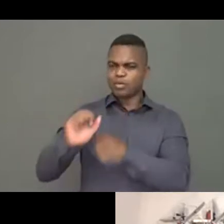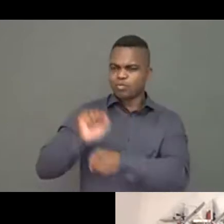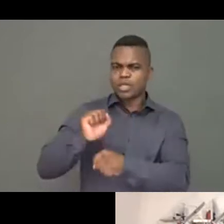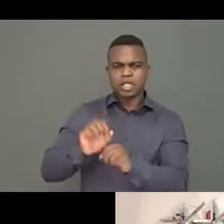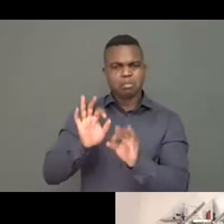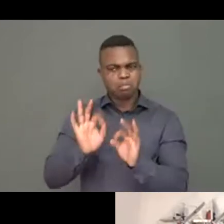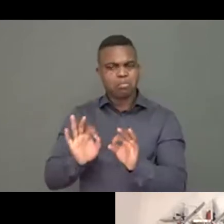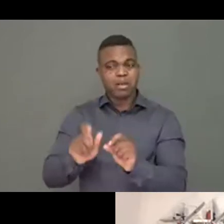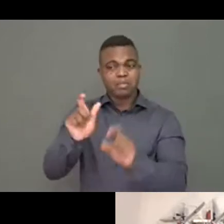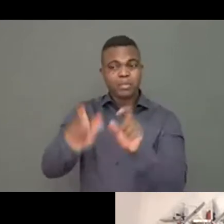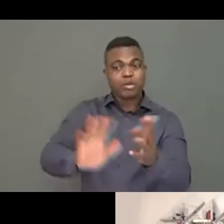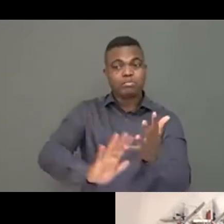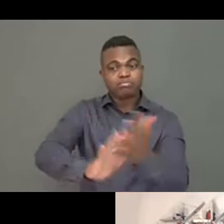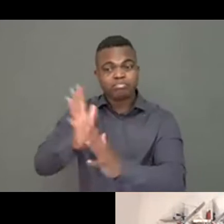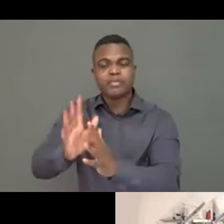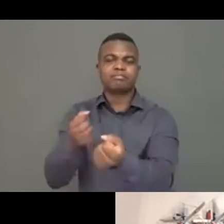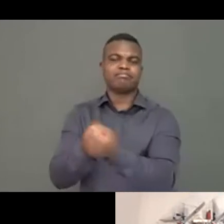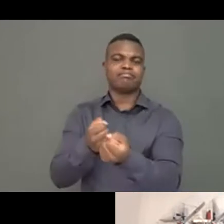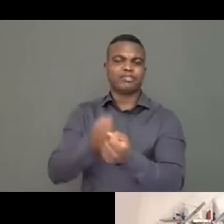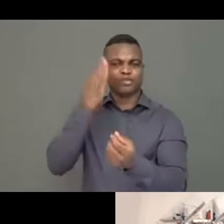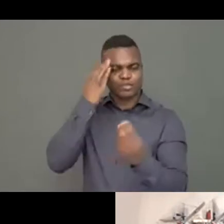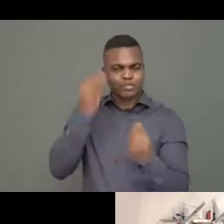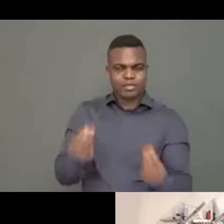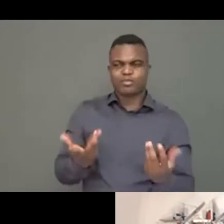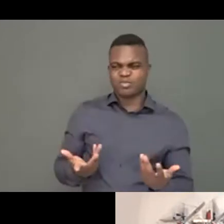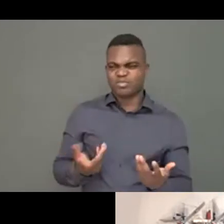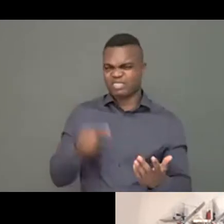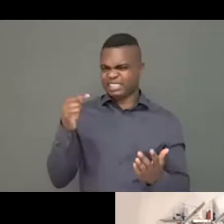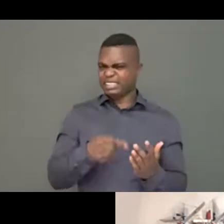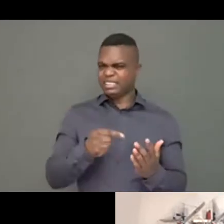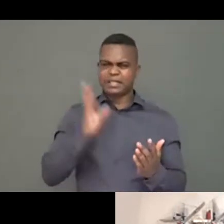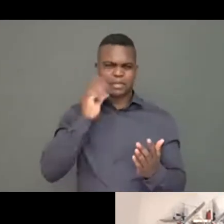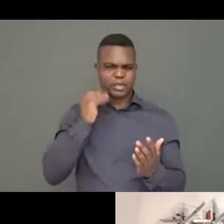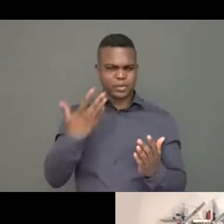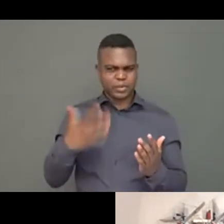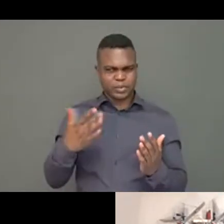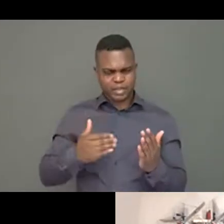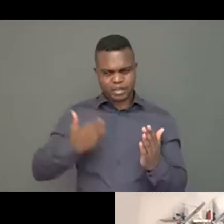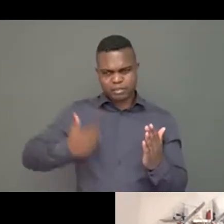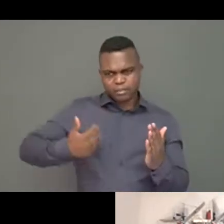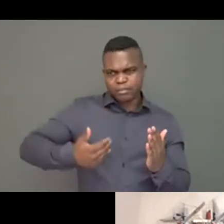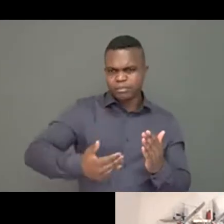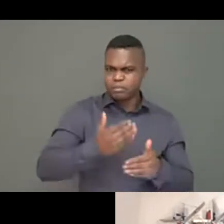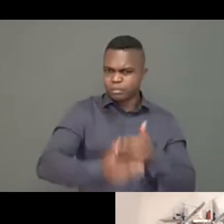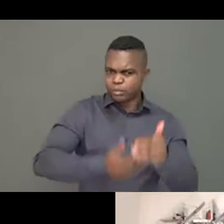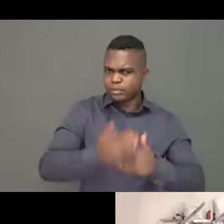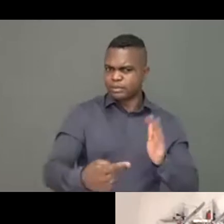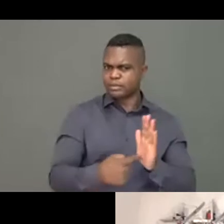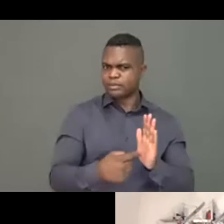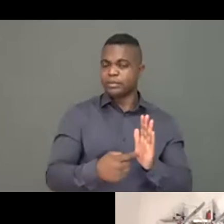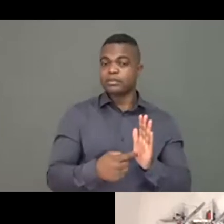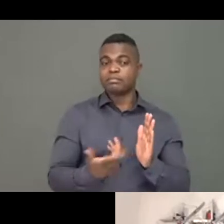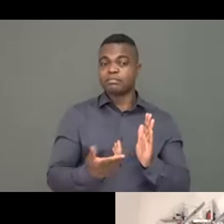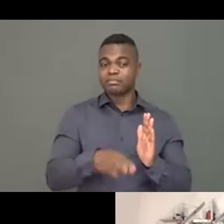affected by crisis and staff feel more confident in their